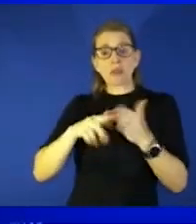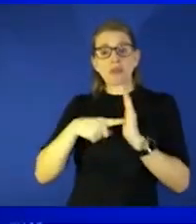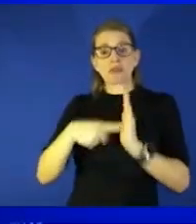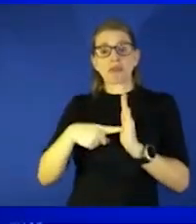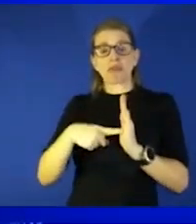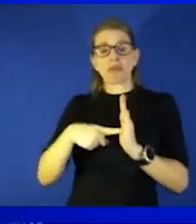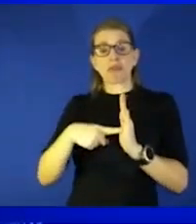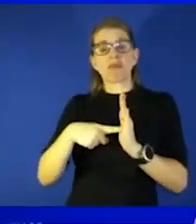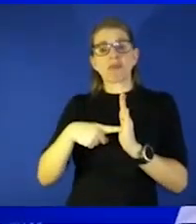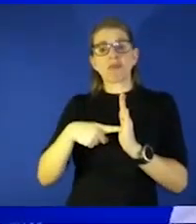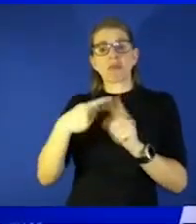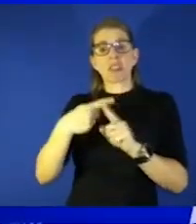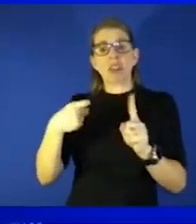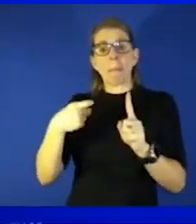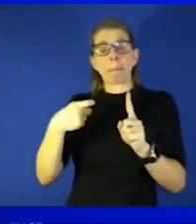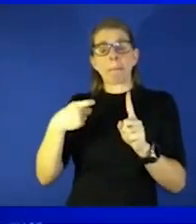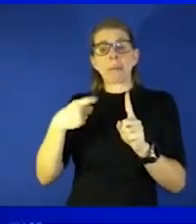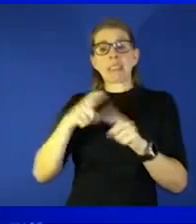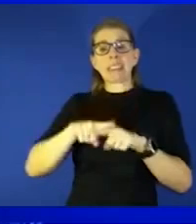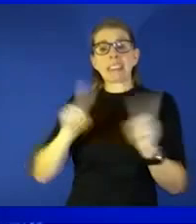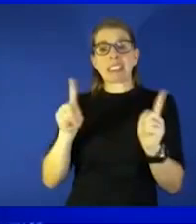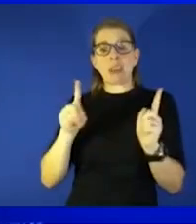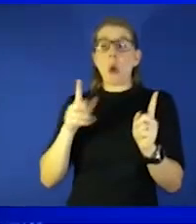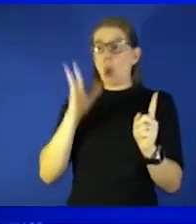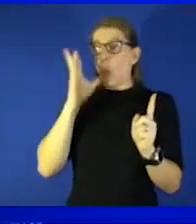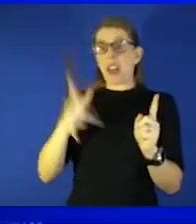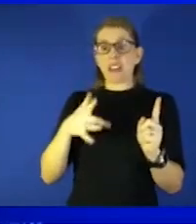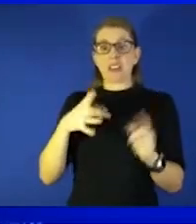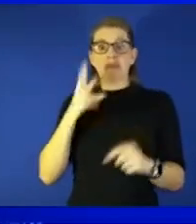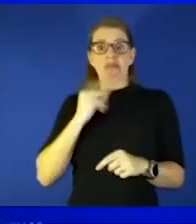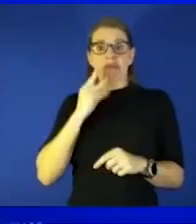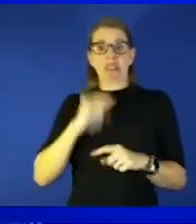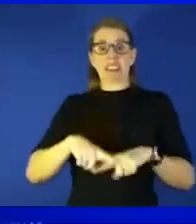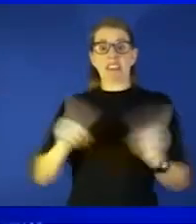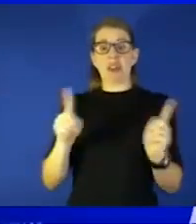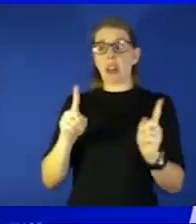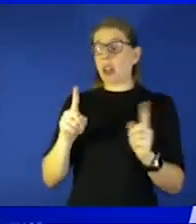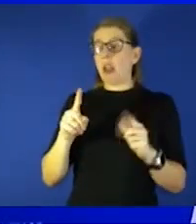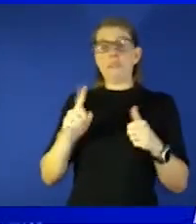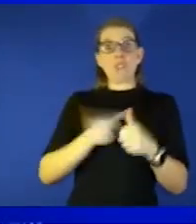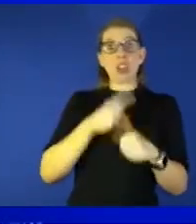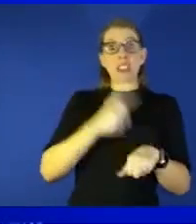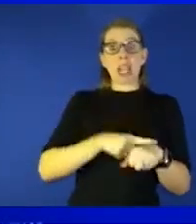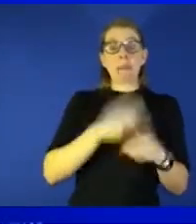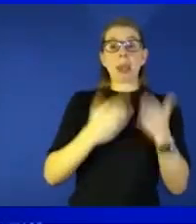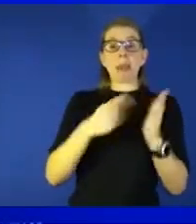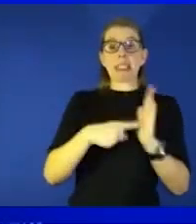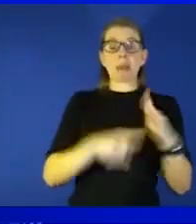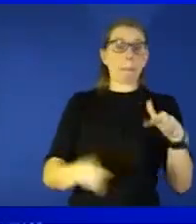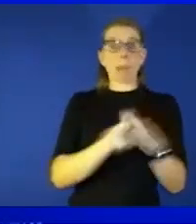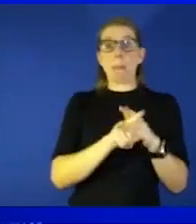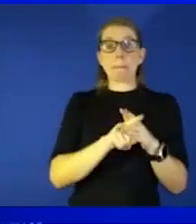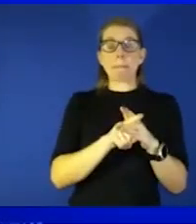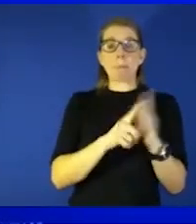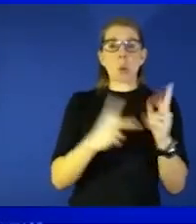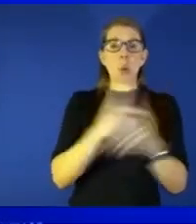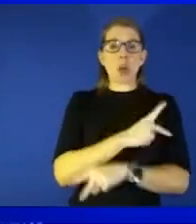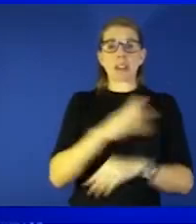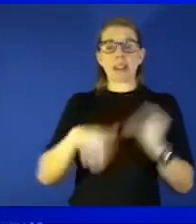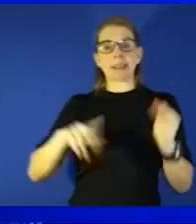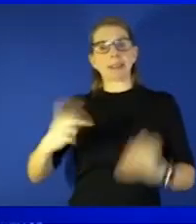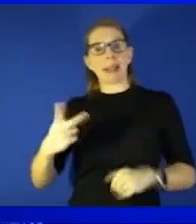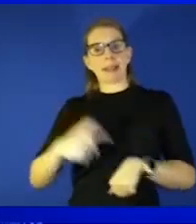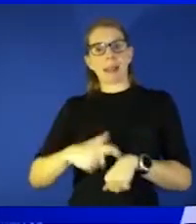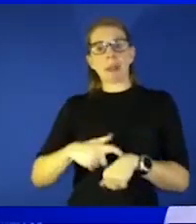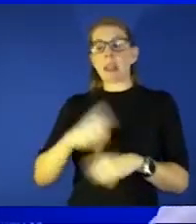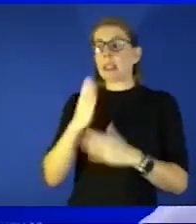meaning they are different some people will have less symptoms than they did the first time some people will have the same symptoms they did the first time with